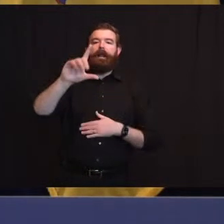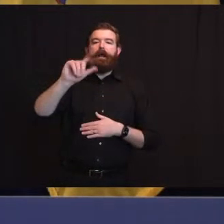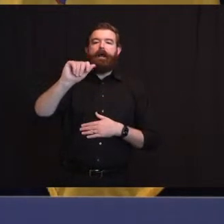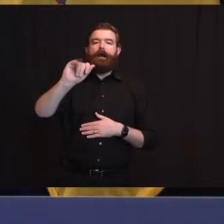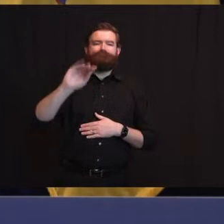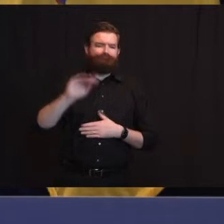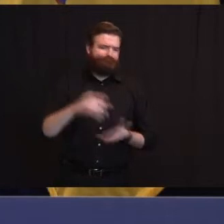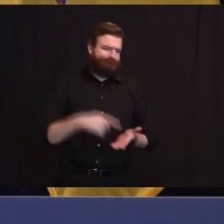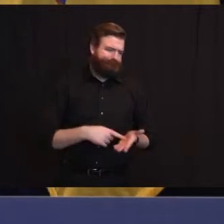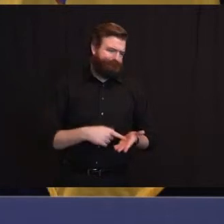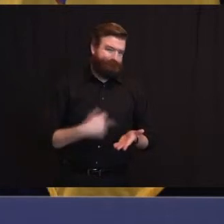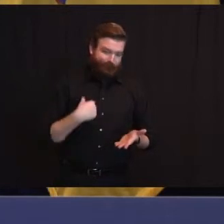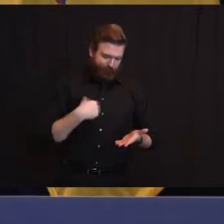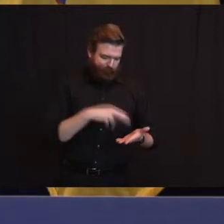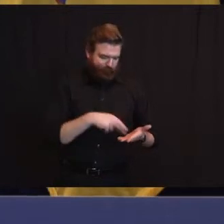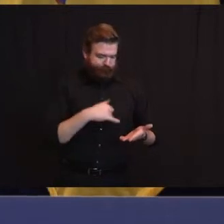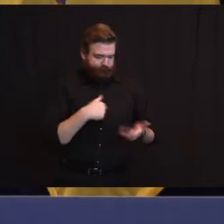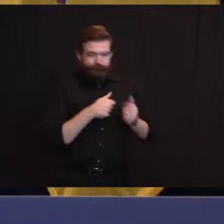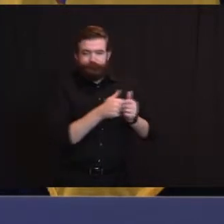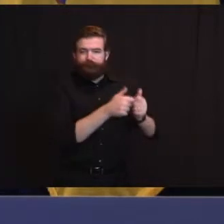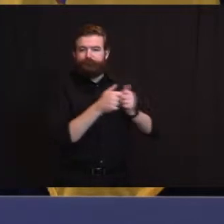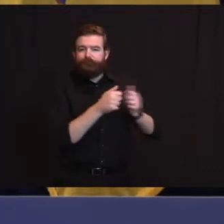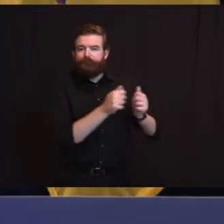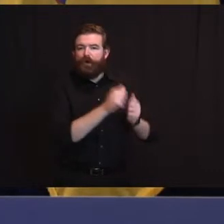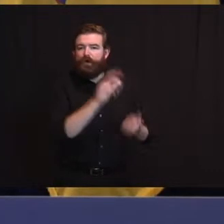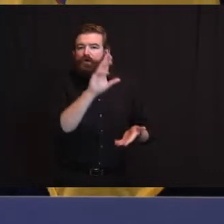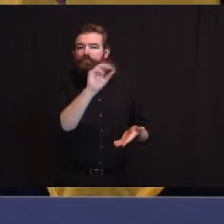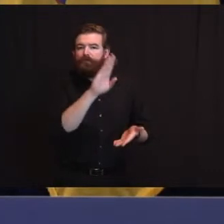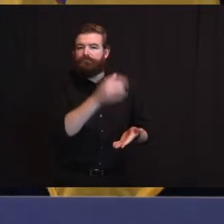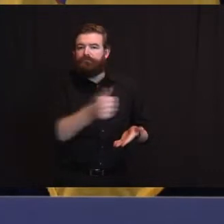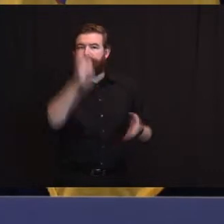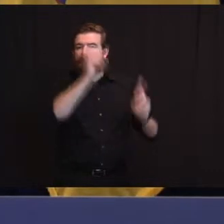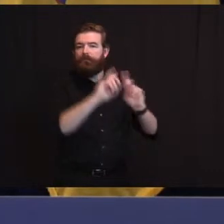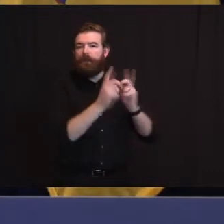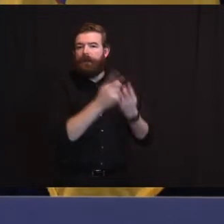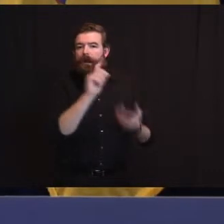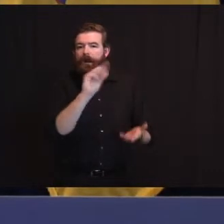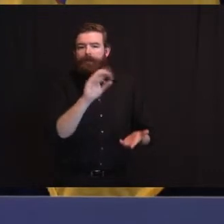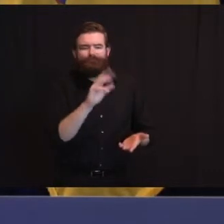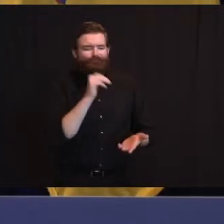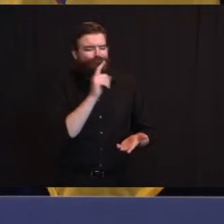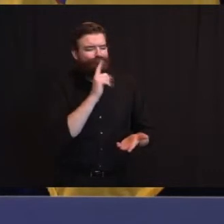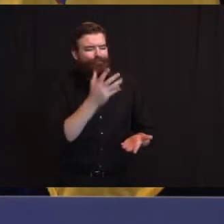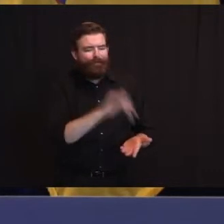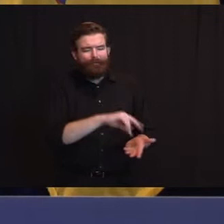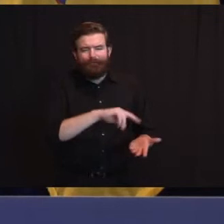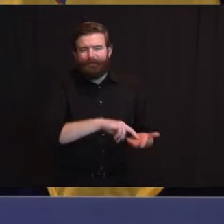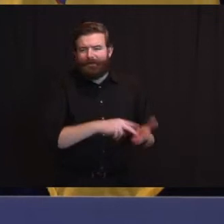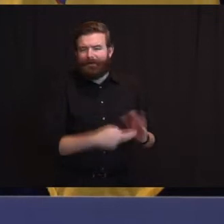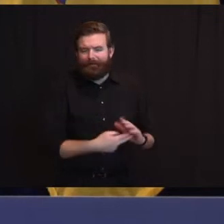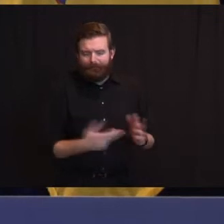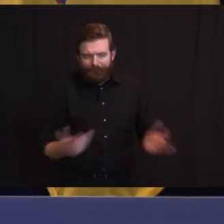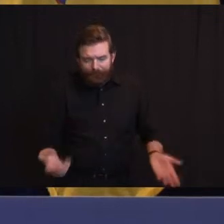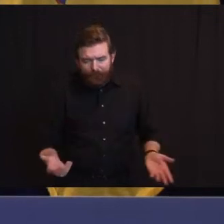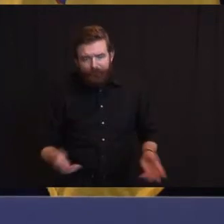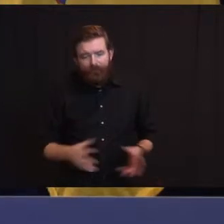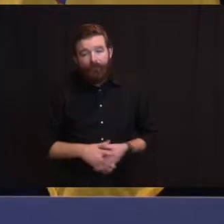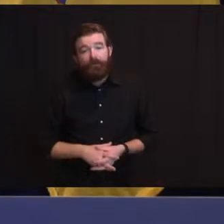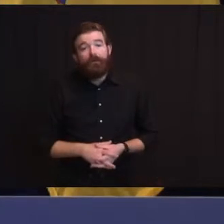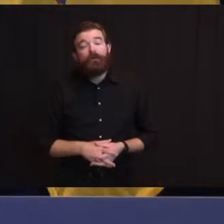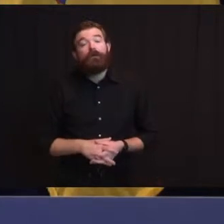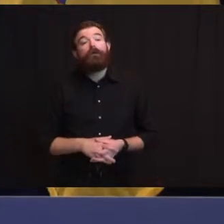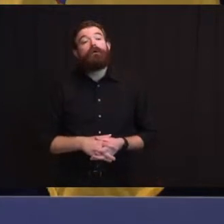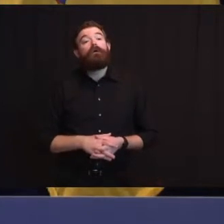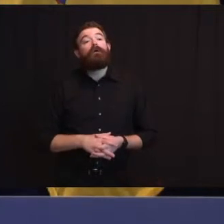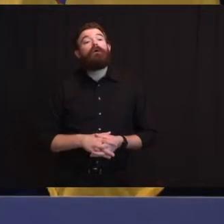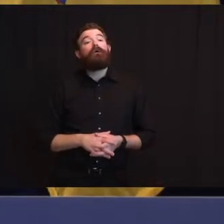I don't have any more insights on the mask. It's pretty clear we all believe without question that we ought to be wearing masks, particularly if we're with